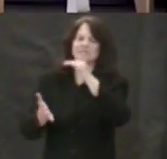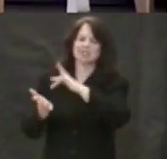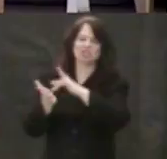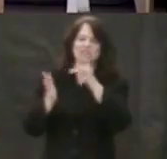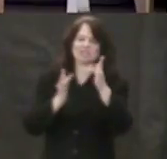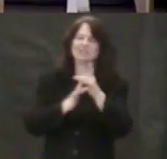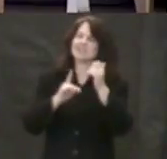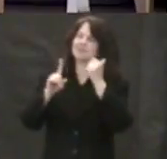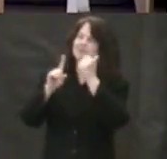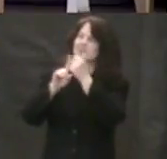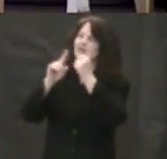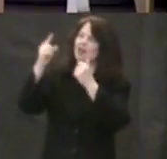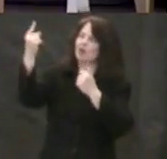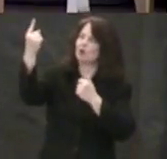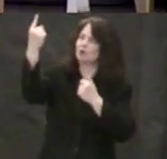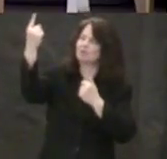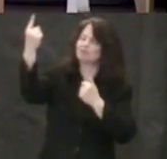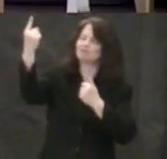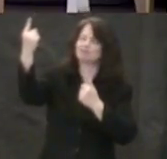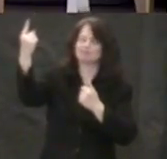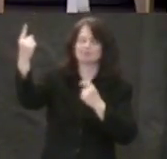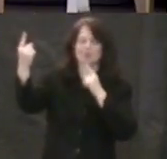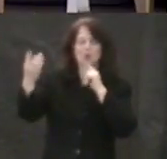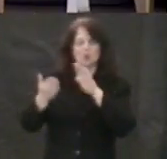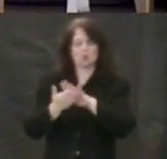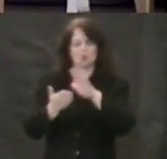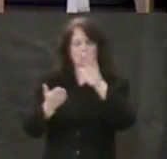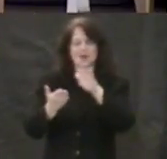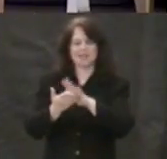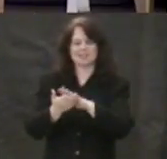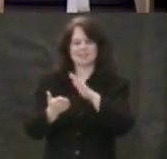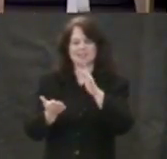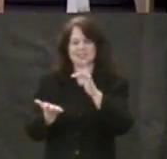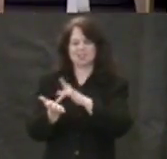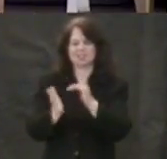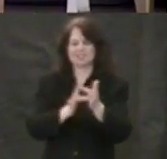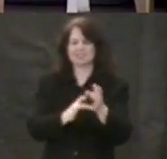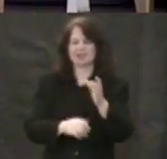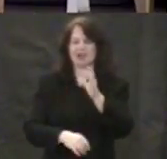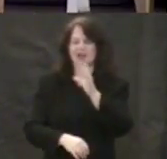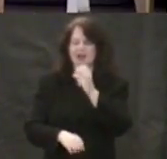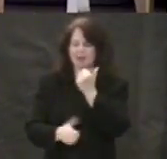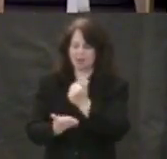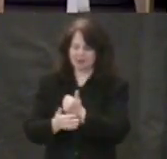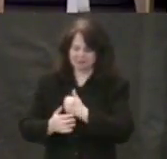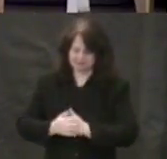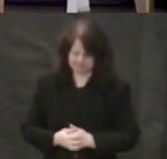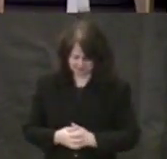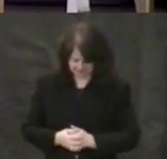himself alone. Praise to Jesus. Amen. Hymn 316, please.